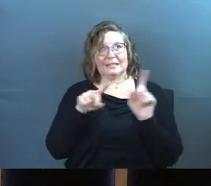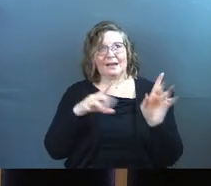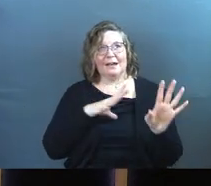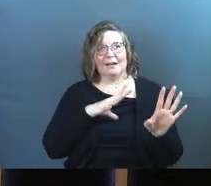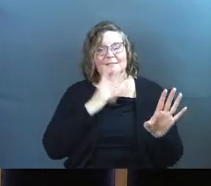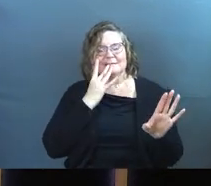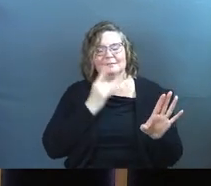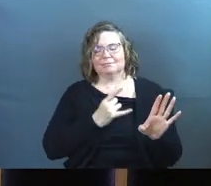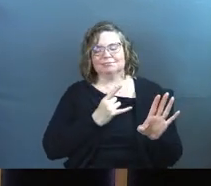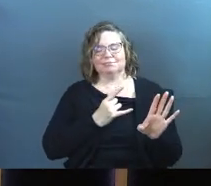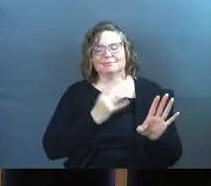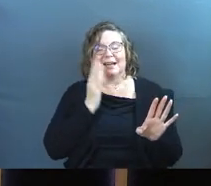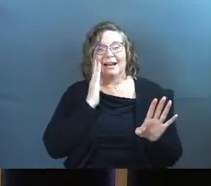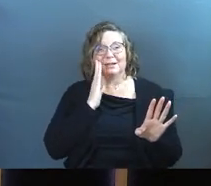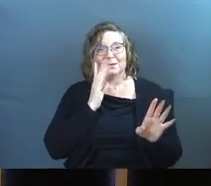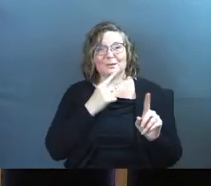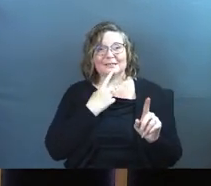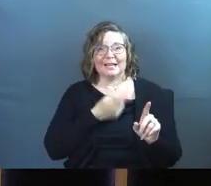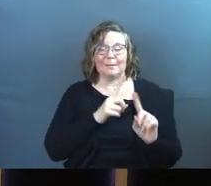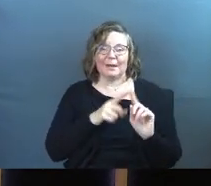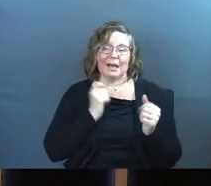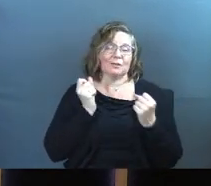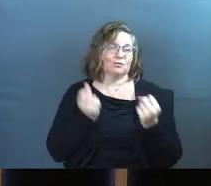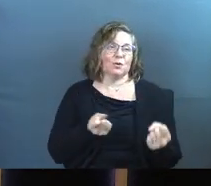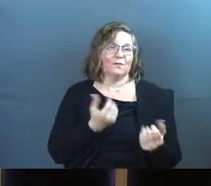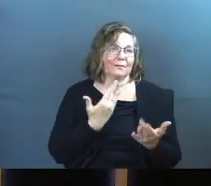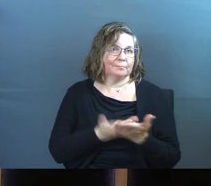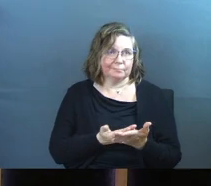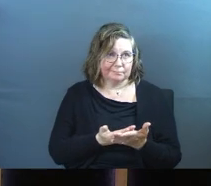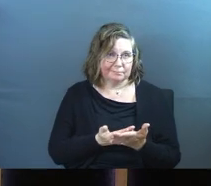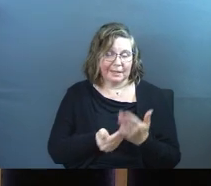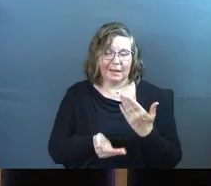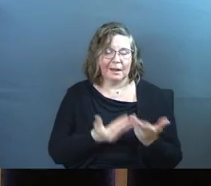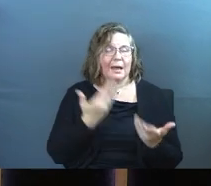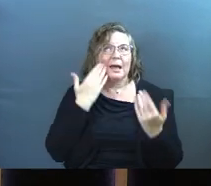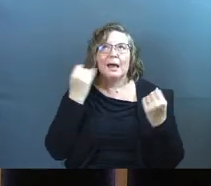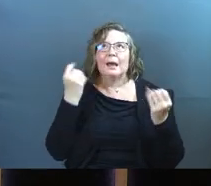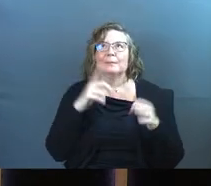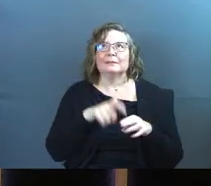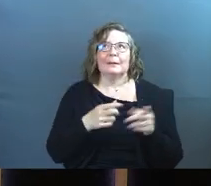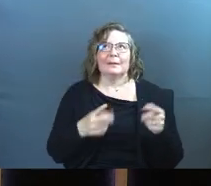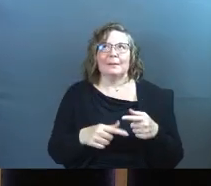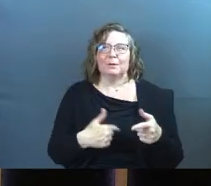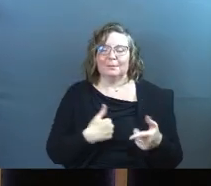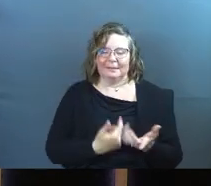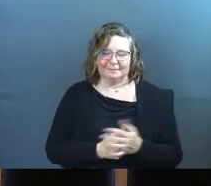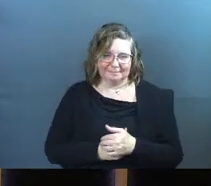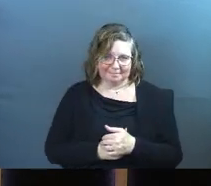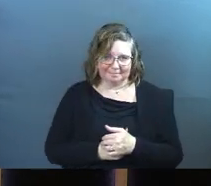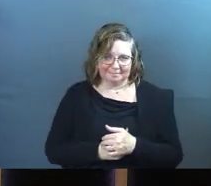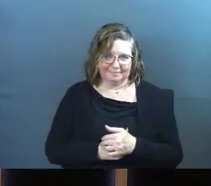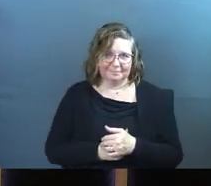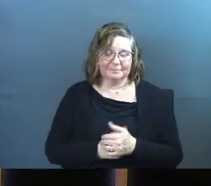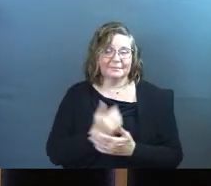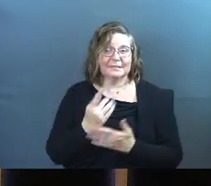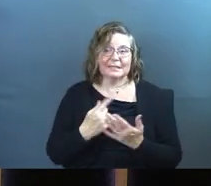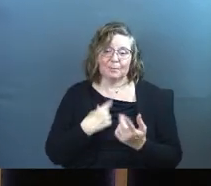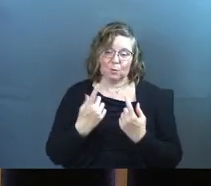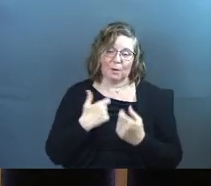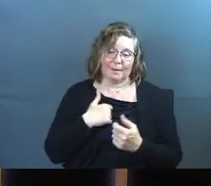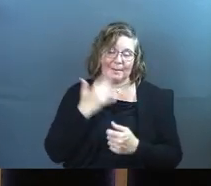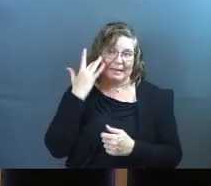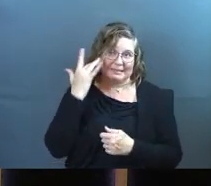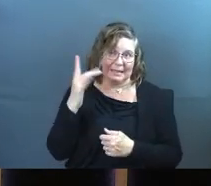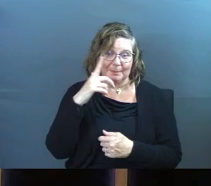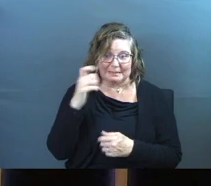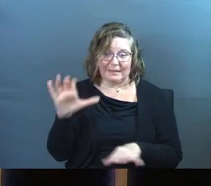and I knew what the sign was going to say, but I drove there anyway. I don't know how many times this has happened to me. Someone should question my